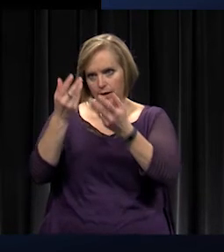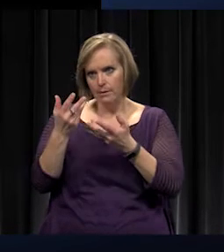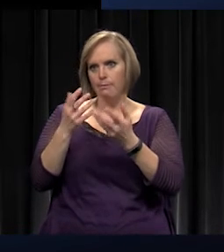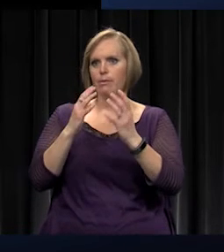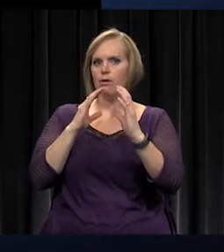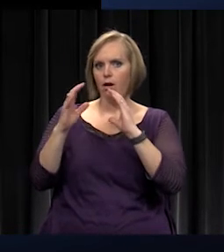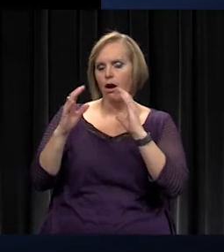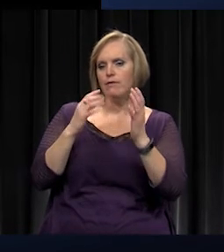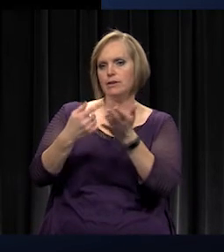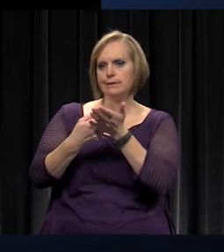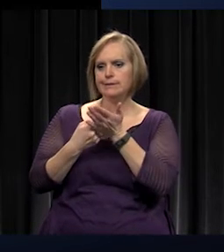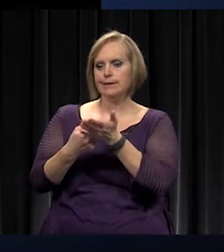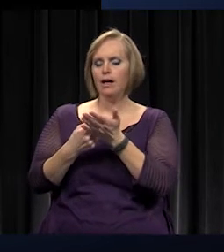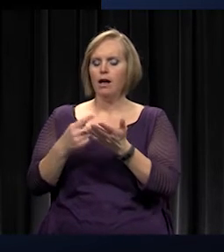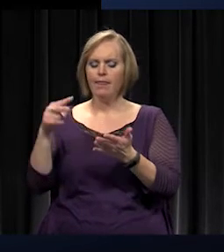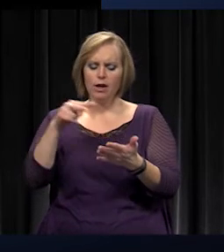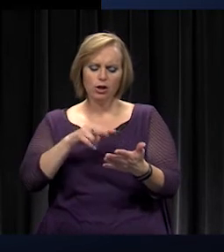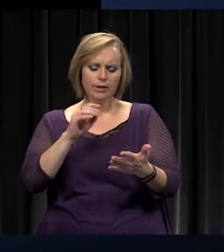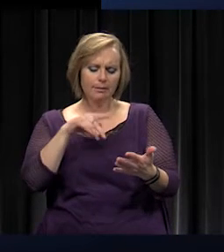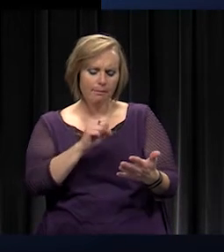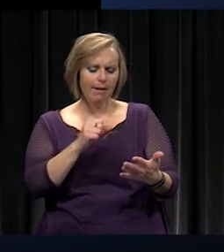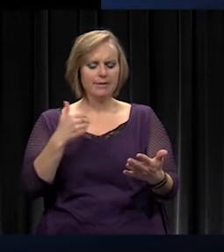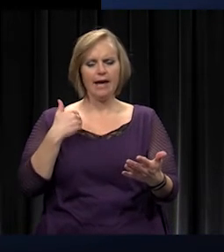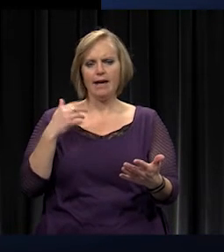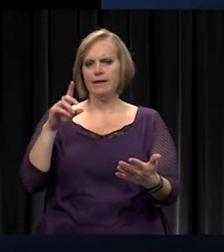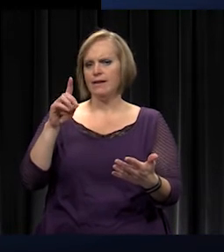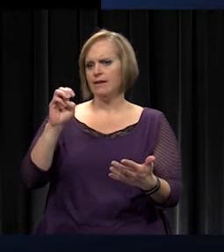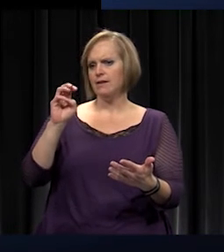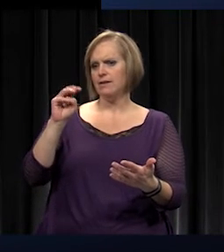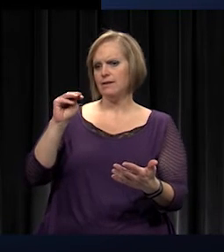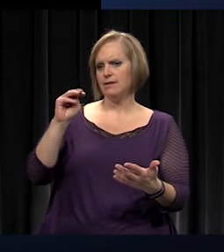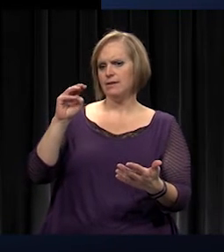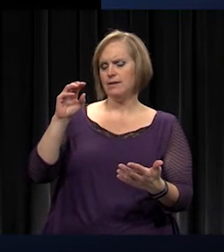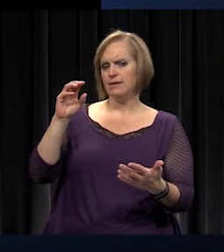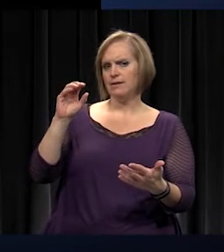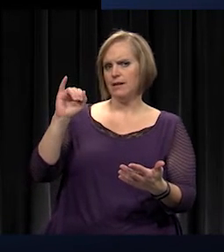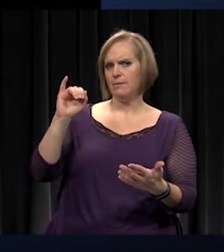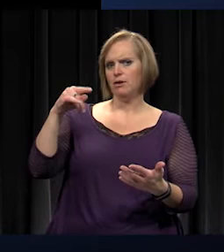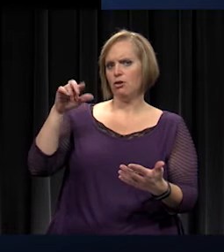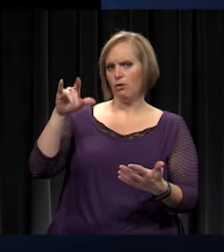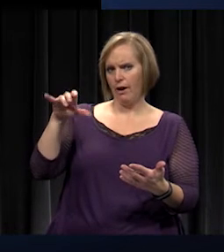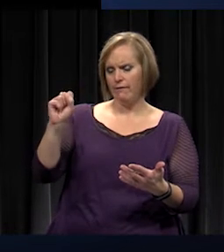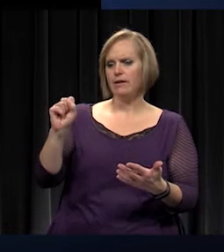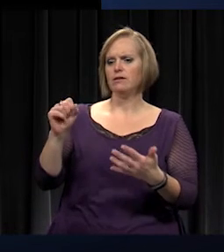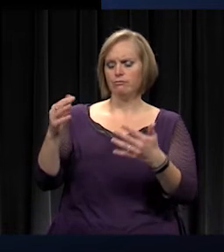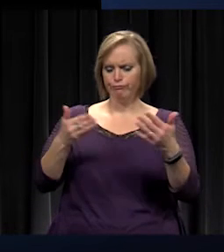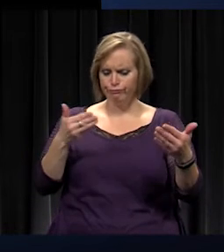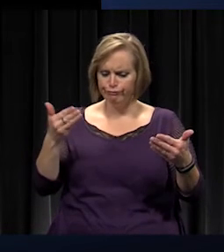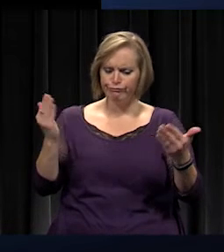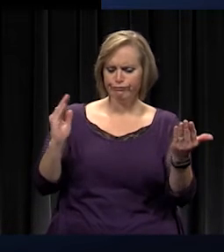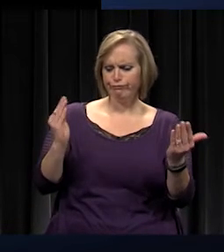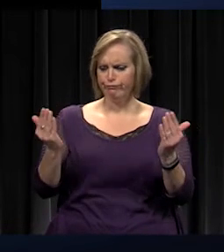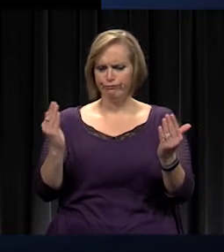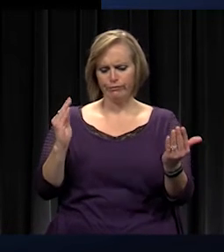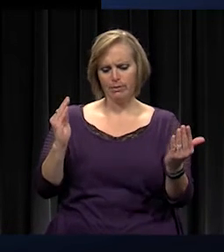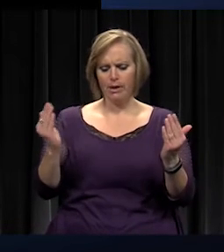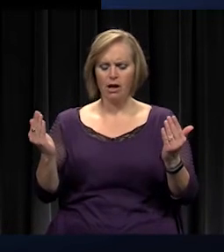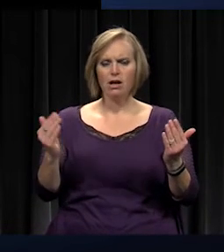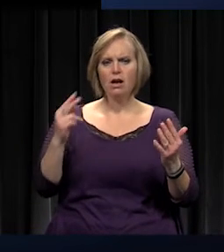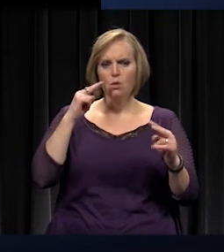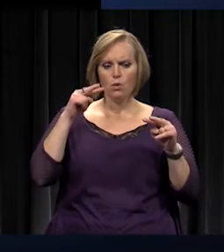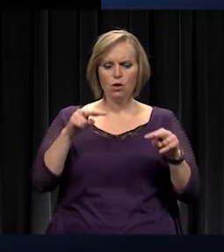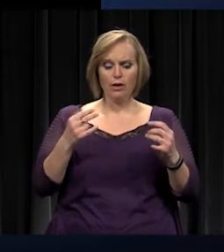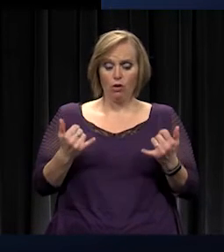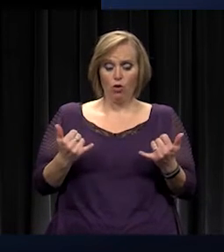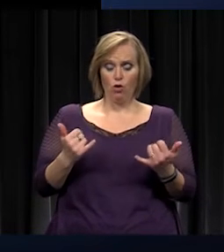dialogue, they looked at maps, they had demographics in front of them, but we looked at six different options. And we were looking at current school